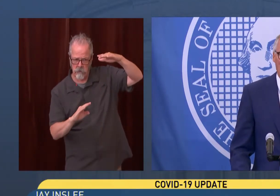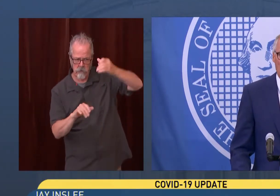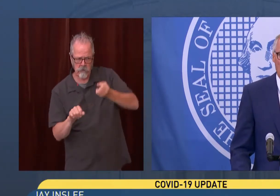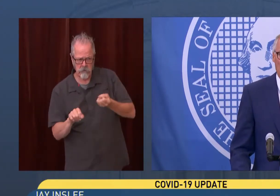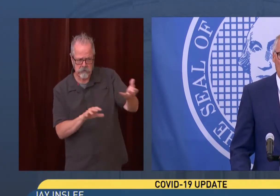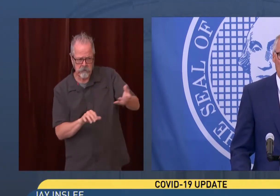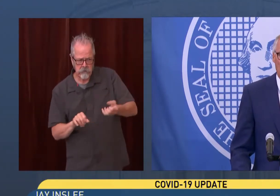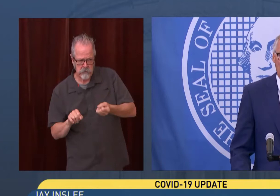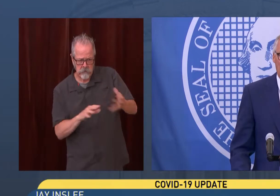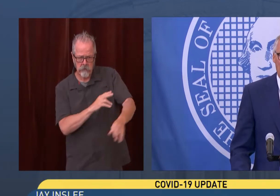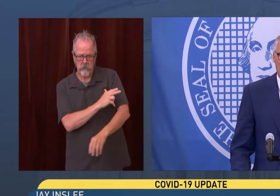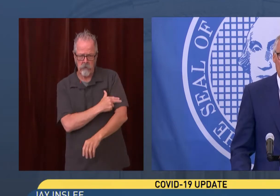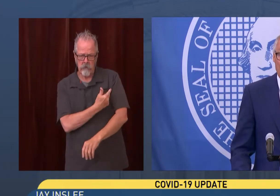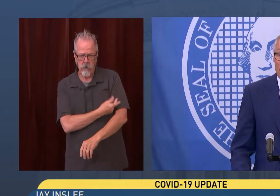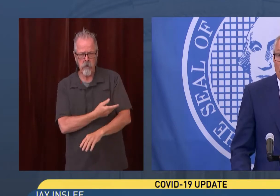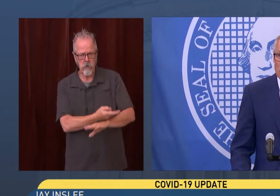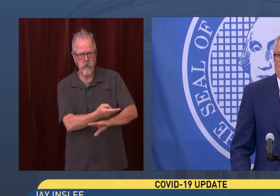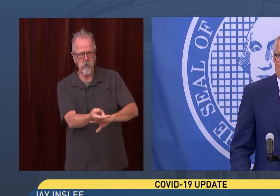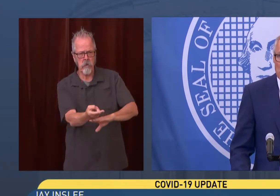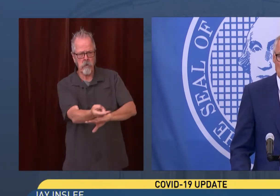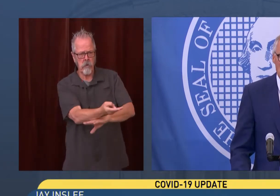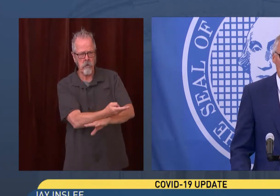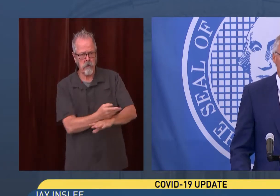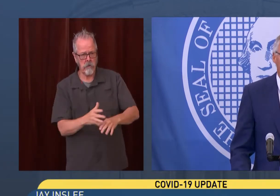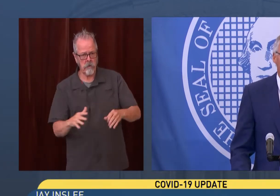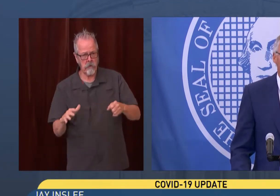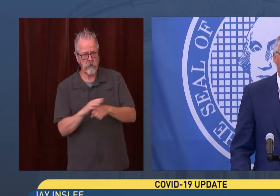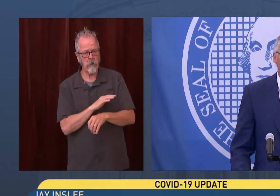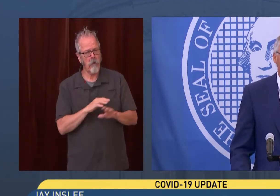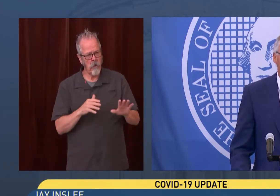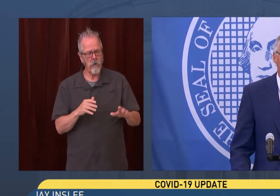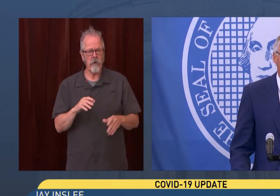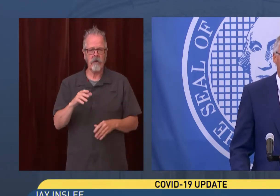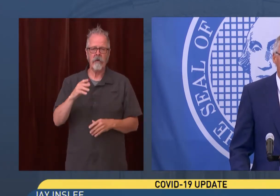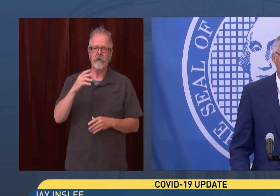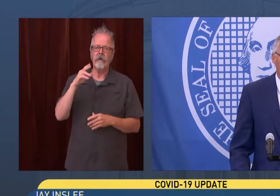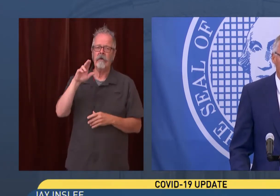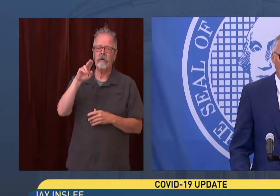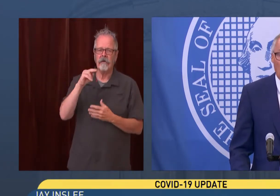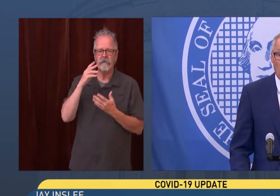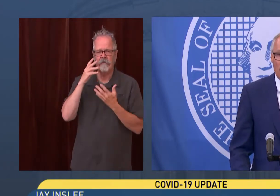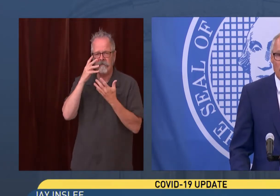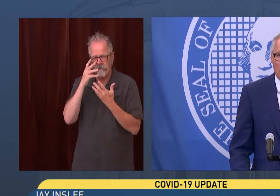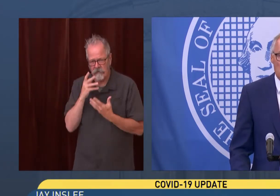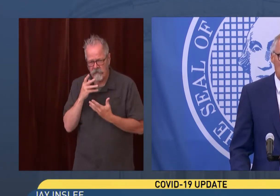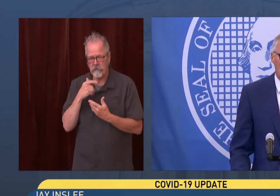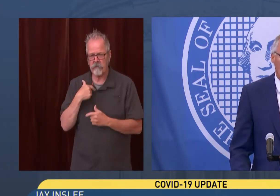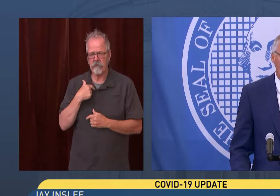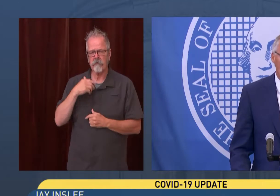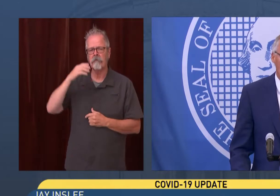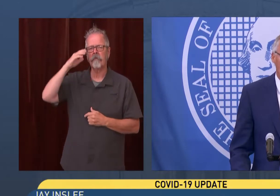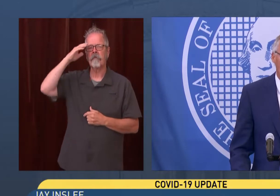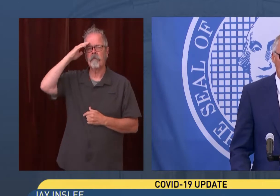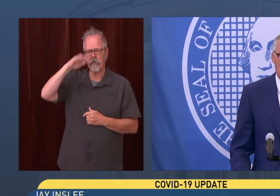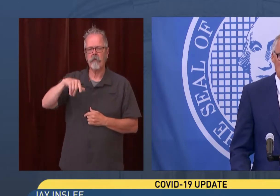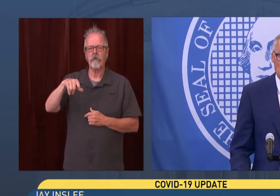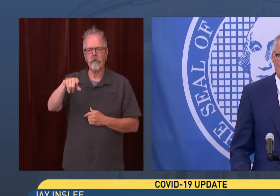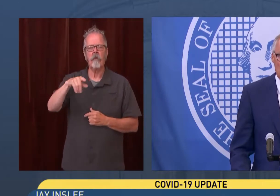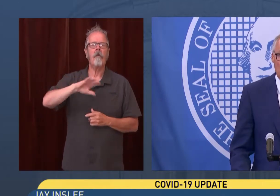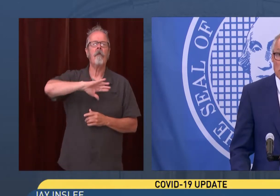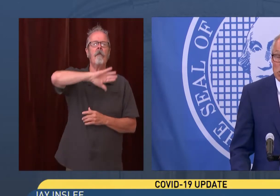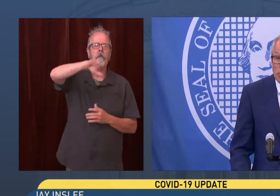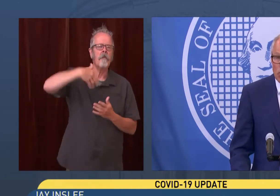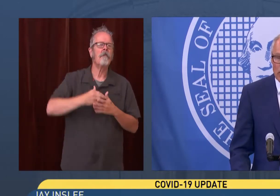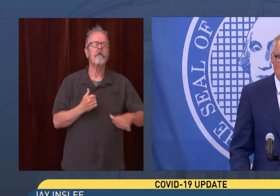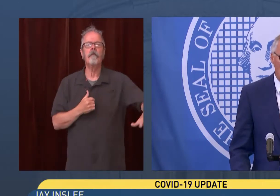most of the previous waves, and unfortunately is consistent with many of the, if not all of the places across the United States